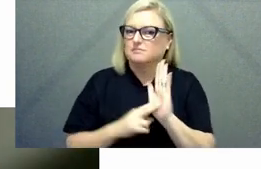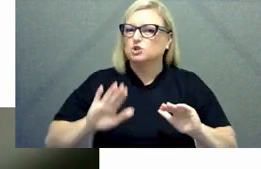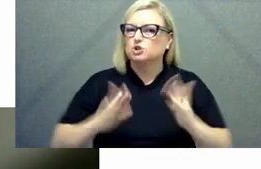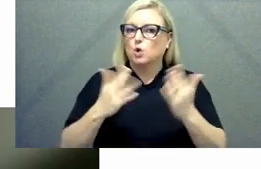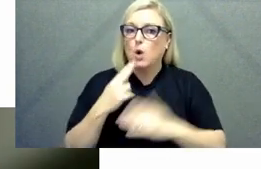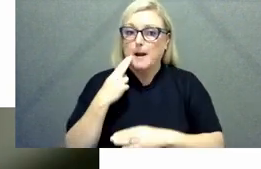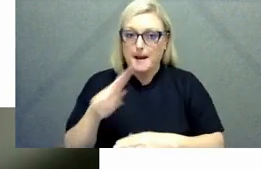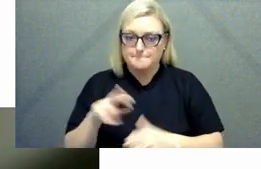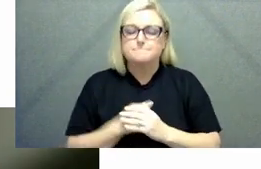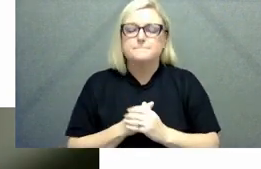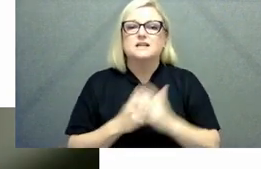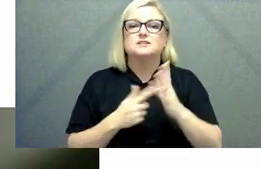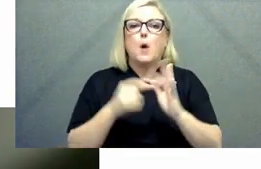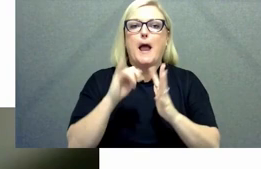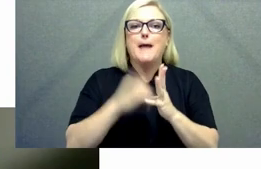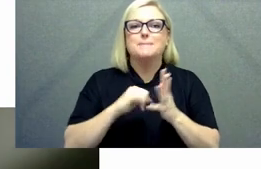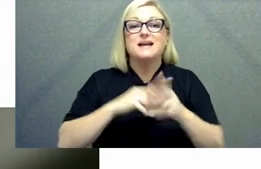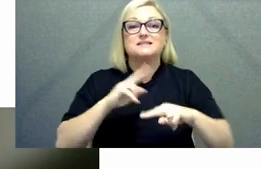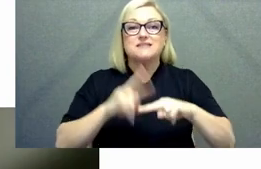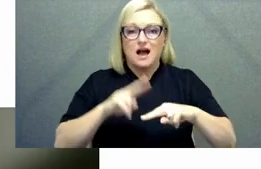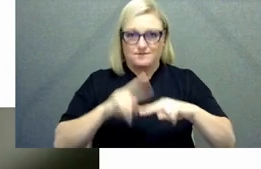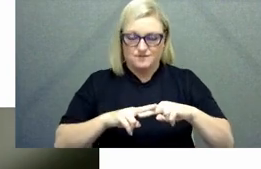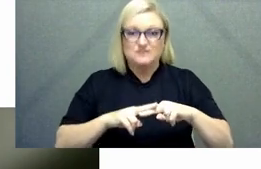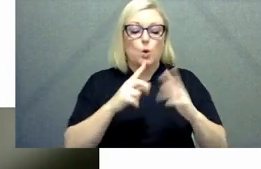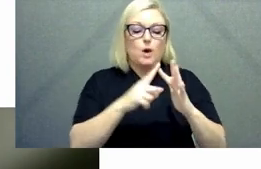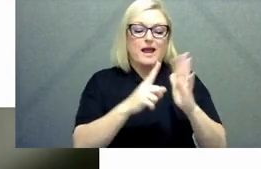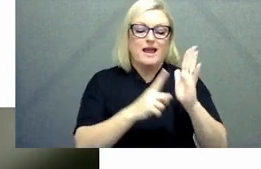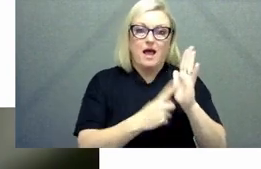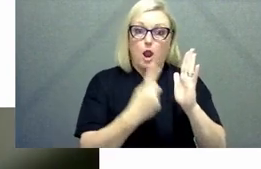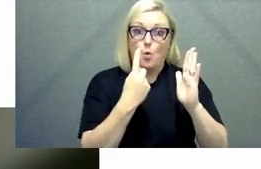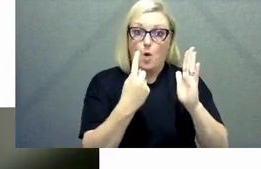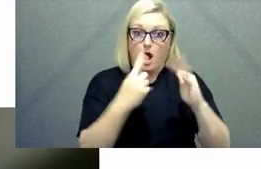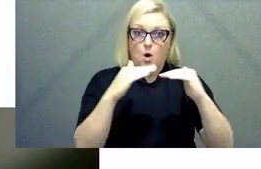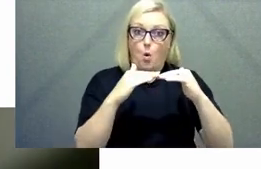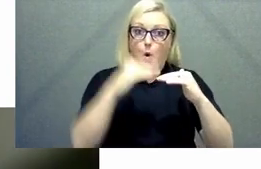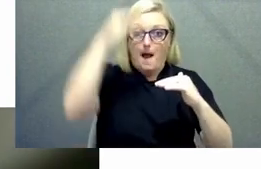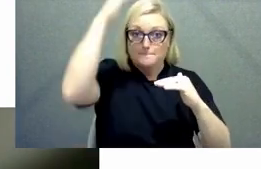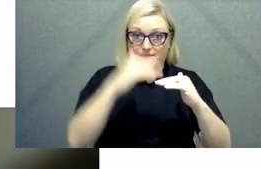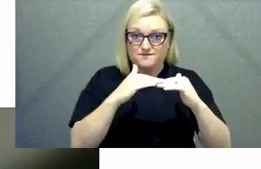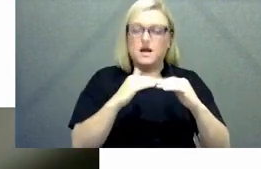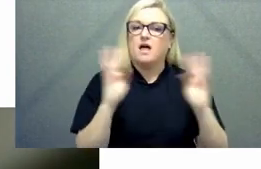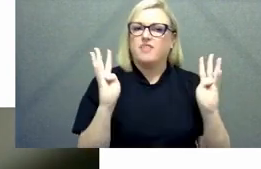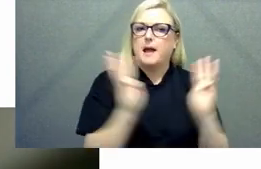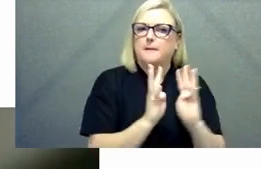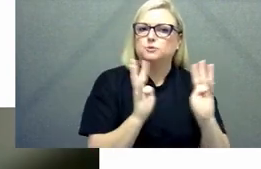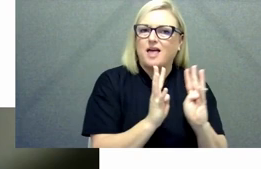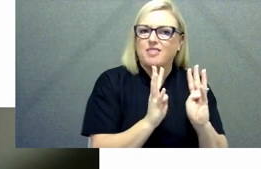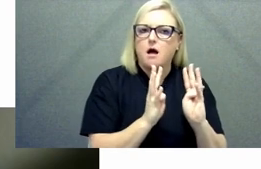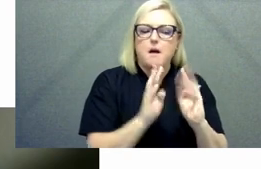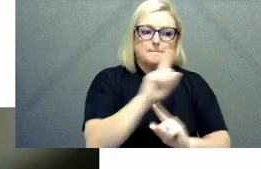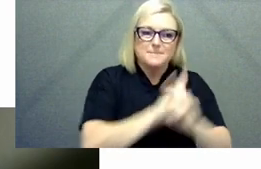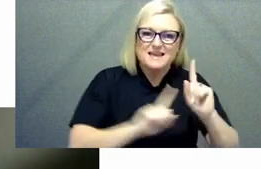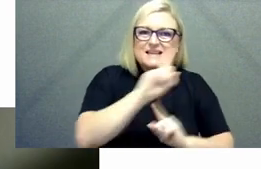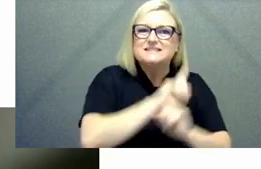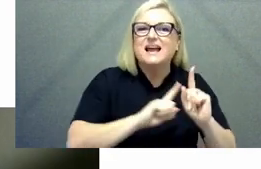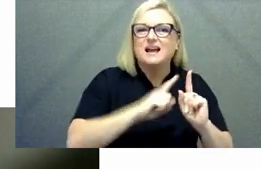aps staff of an el1 level and above coming together regularly both in person and virtually to discuss